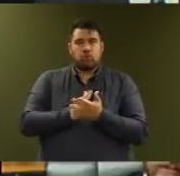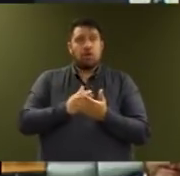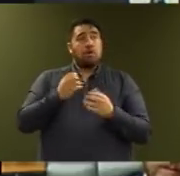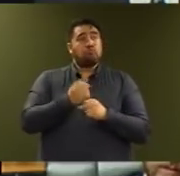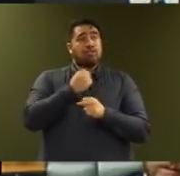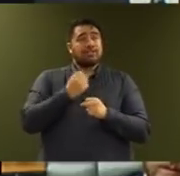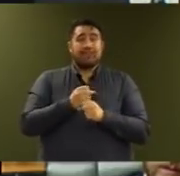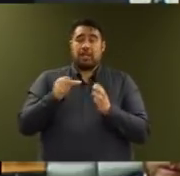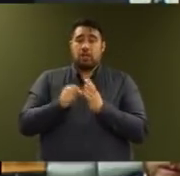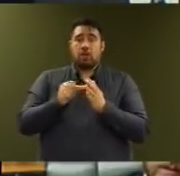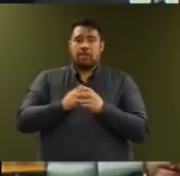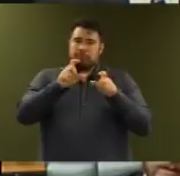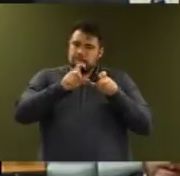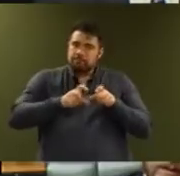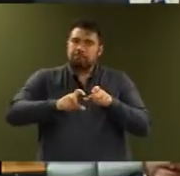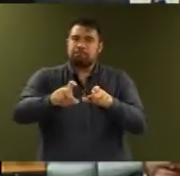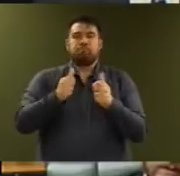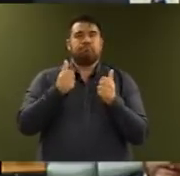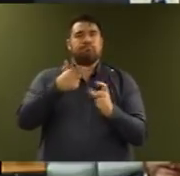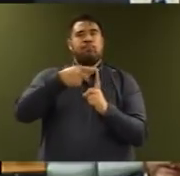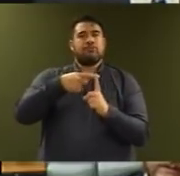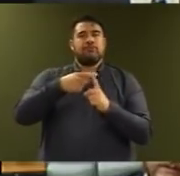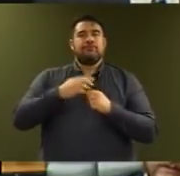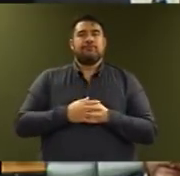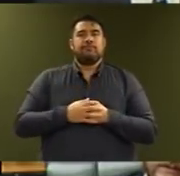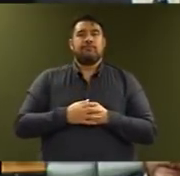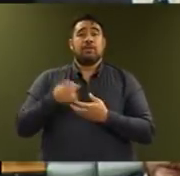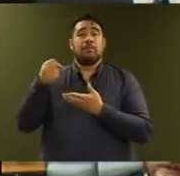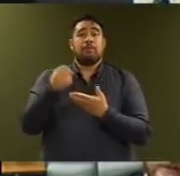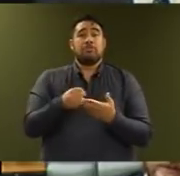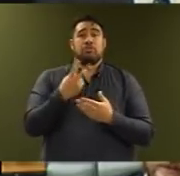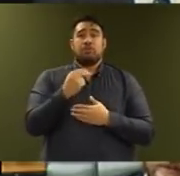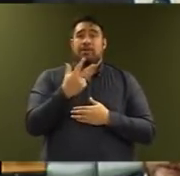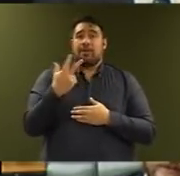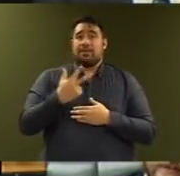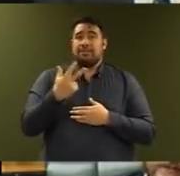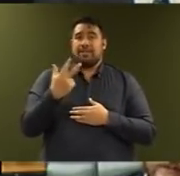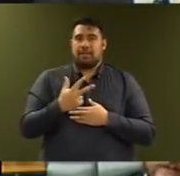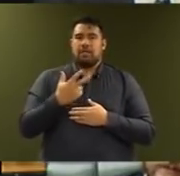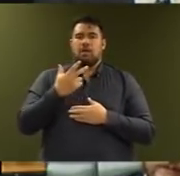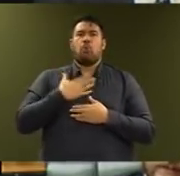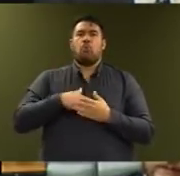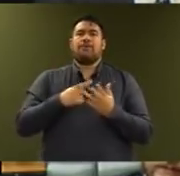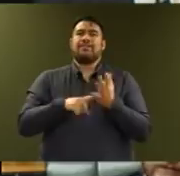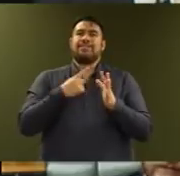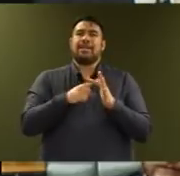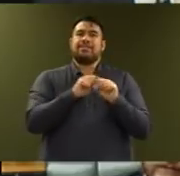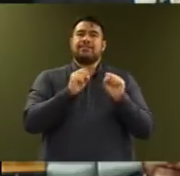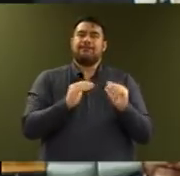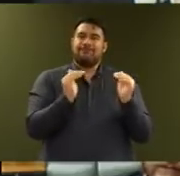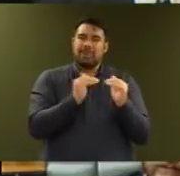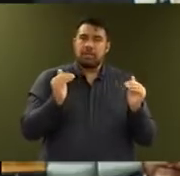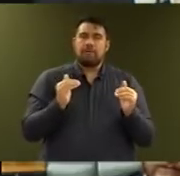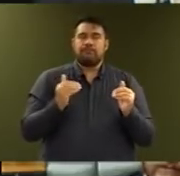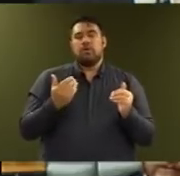of the economy. Budget 2018 begins steps to restore tax fairness. More funding has been given to Inland